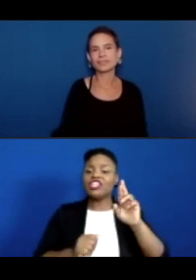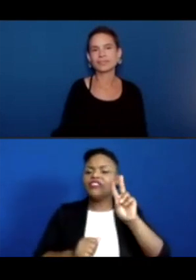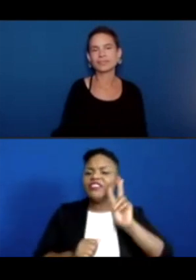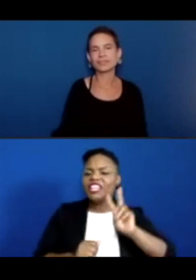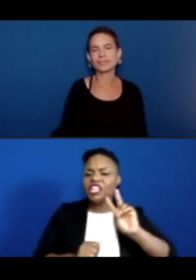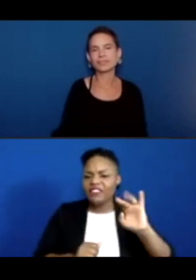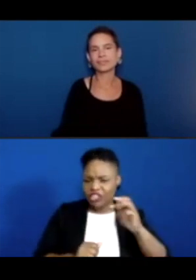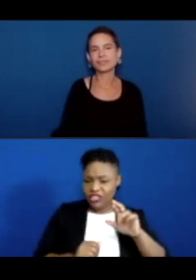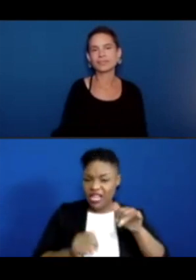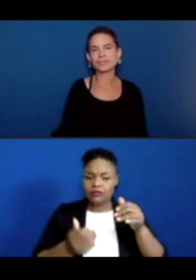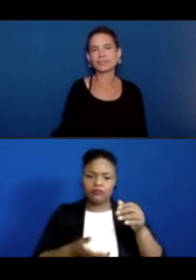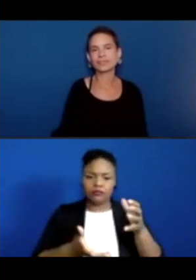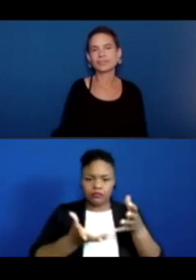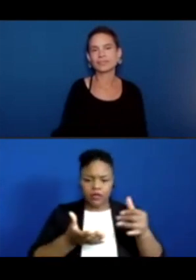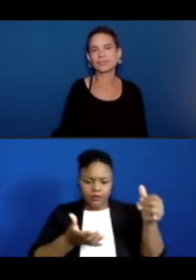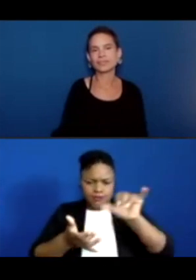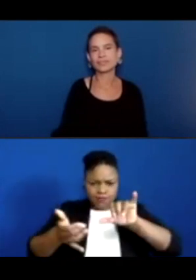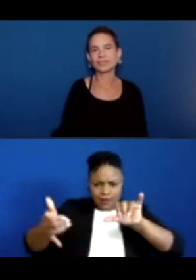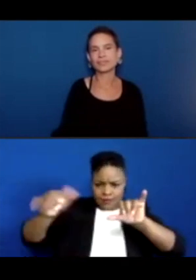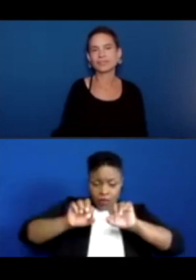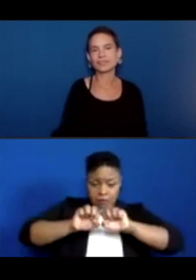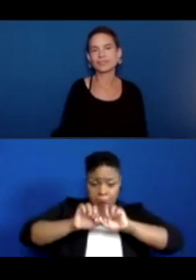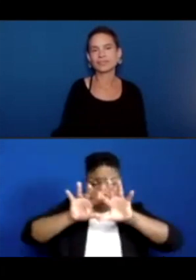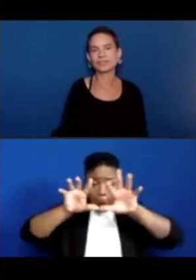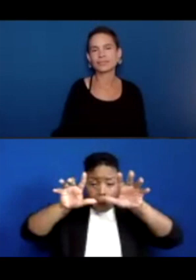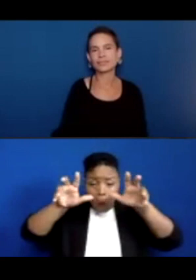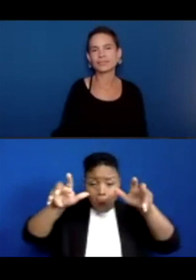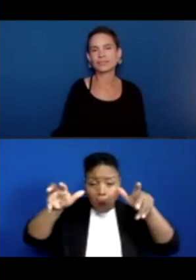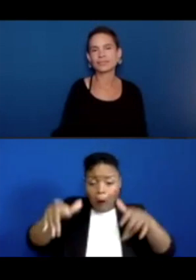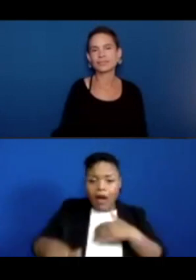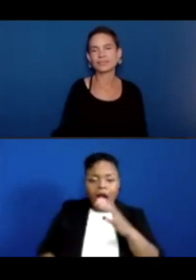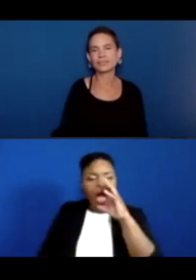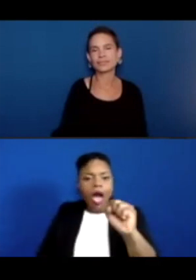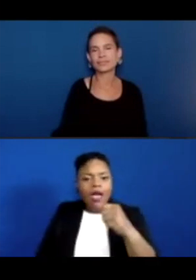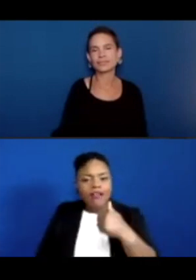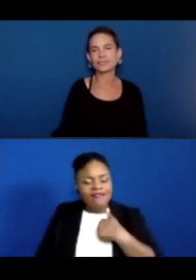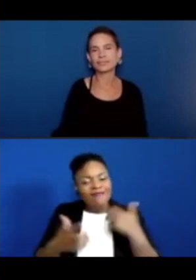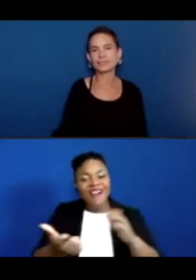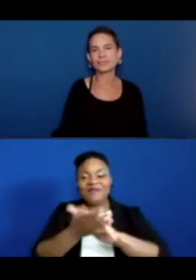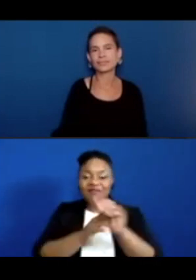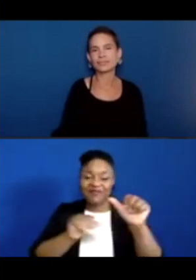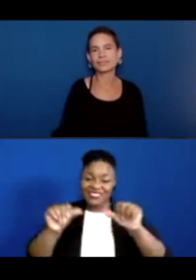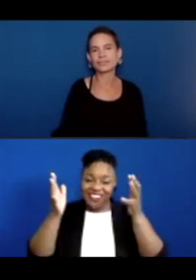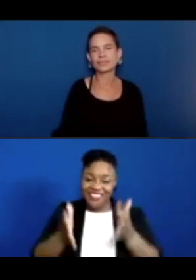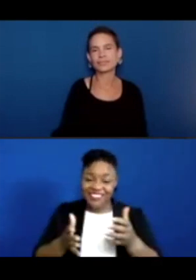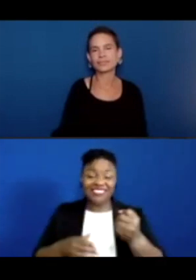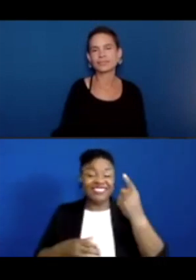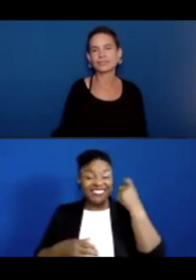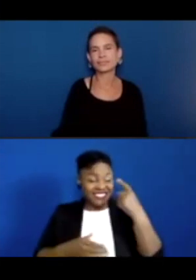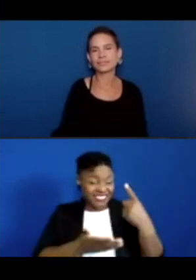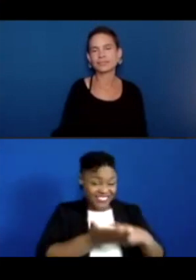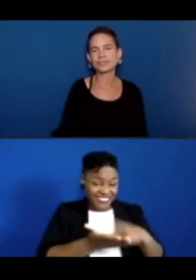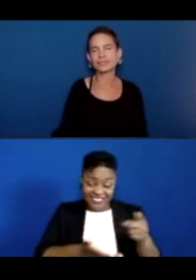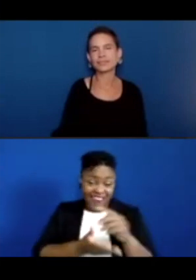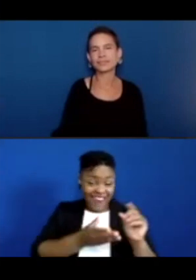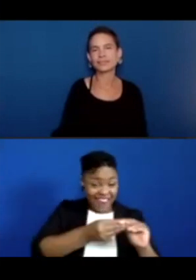week. And I was like, I want to be a scientist. So, now I see what you guys are saying. the fact that you like science and explosions. Because